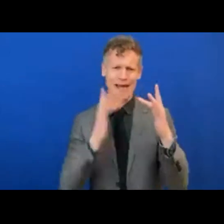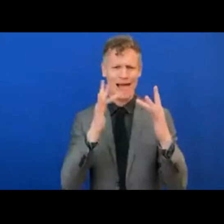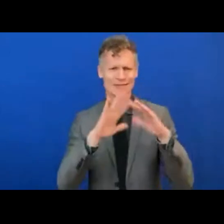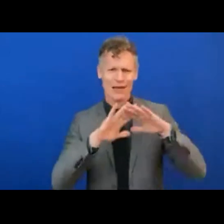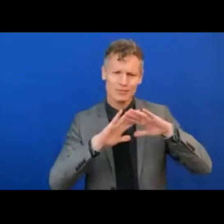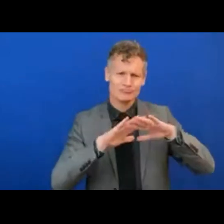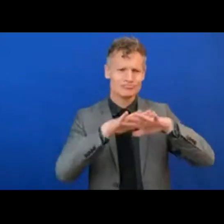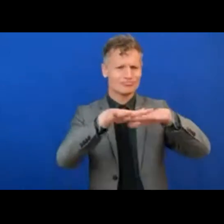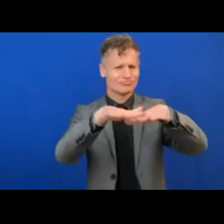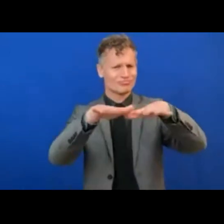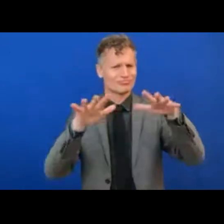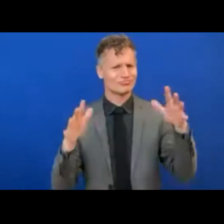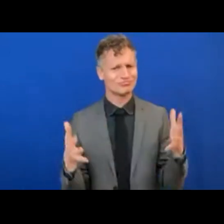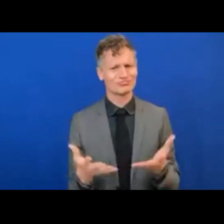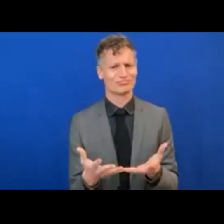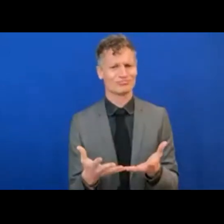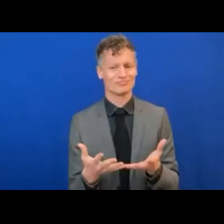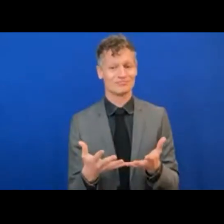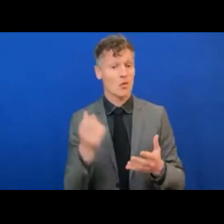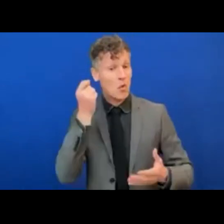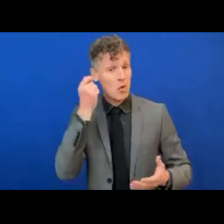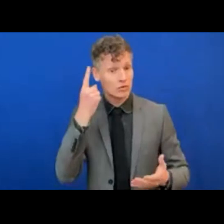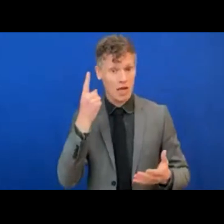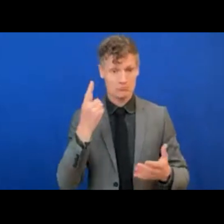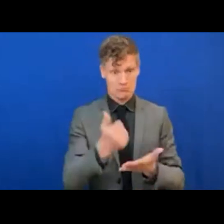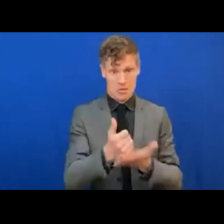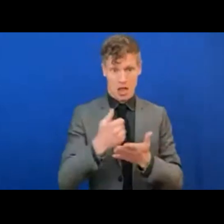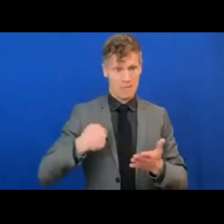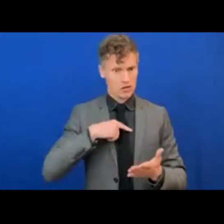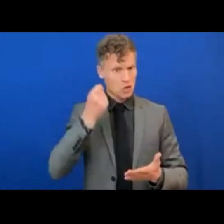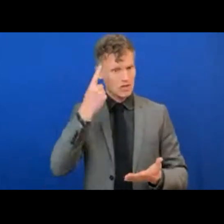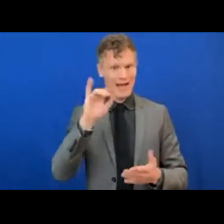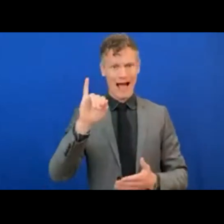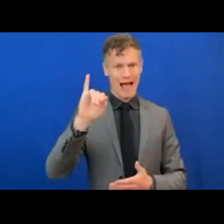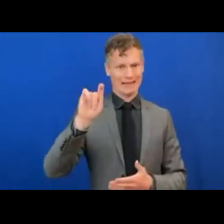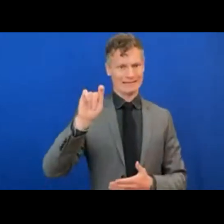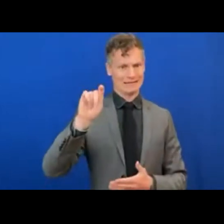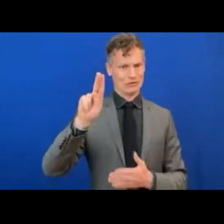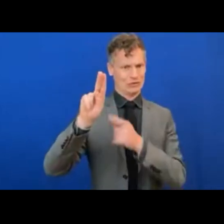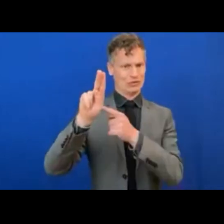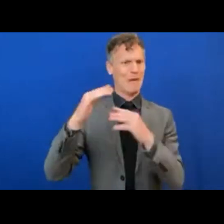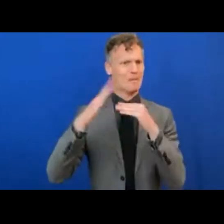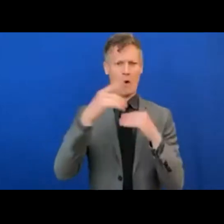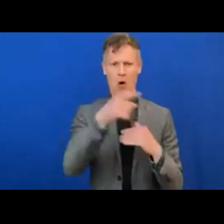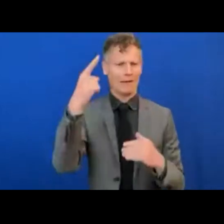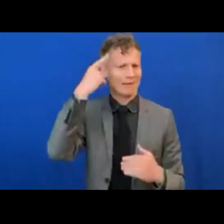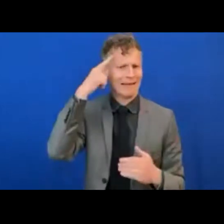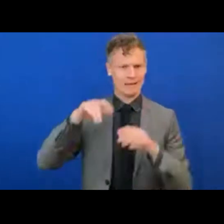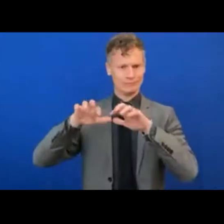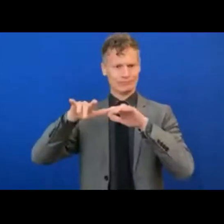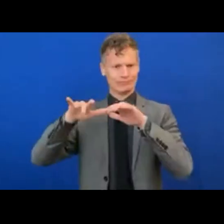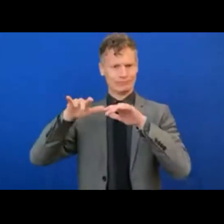understand the human side of the ITU, which we often think of as very much about feeds and speeds